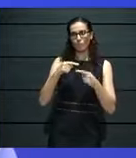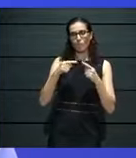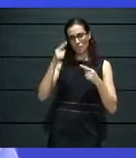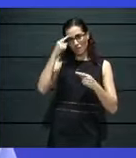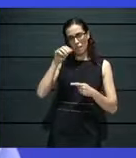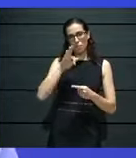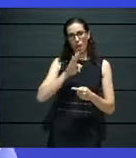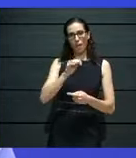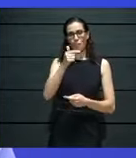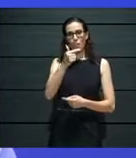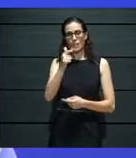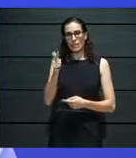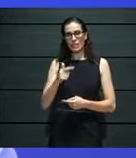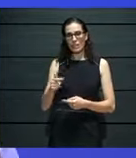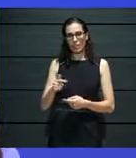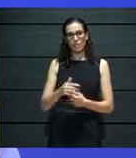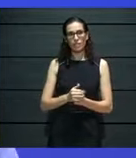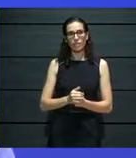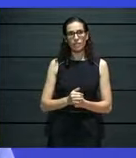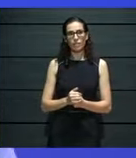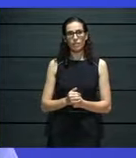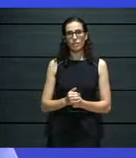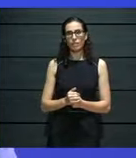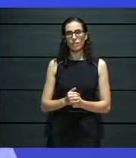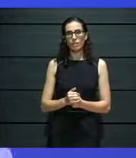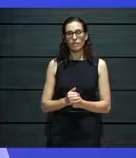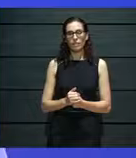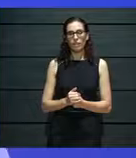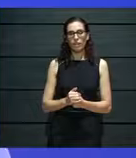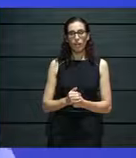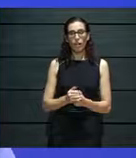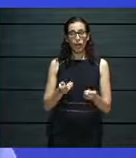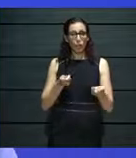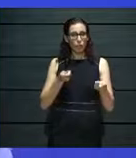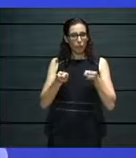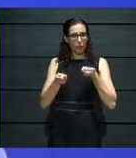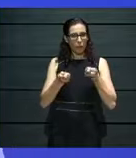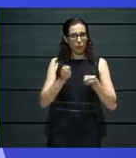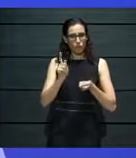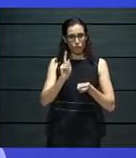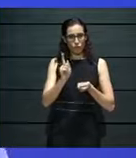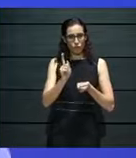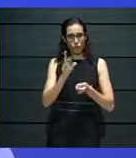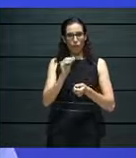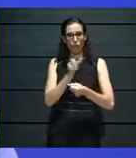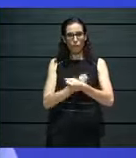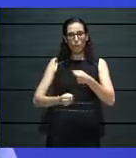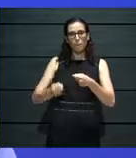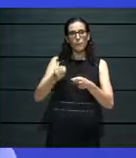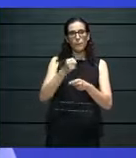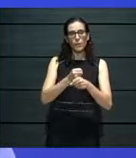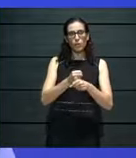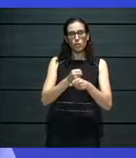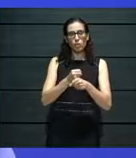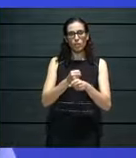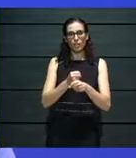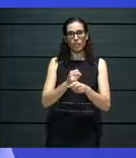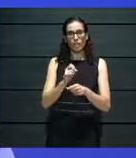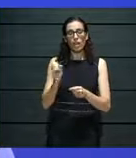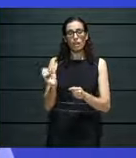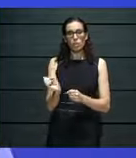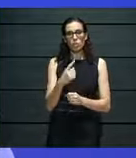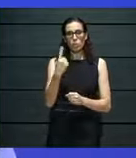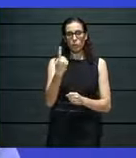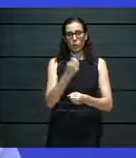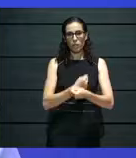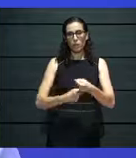Community Foundation, as I say, manages a lot of projects. Primarily one of the projects we manage is the Splendid.